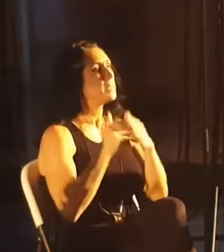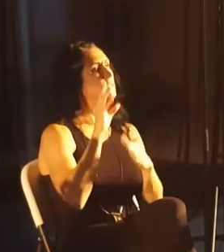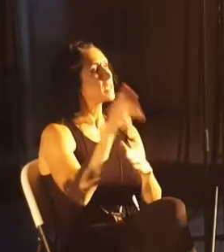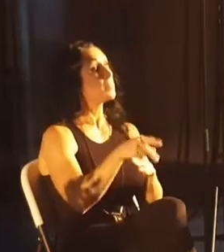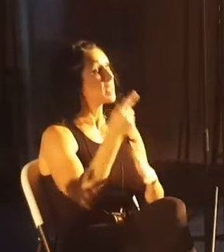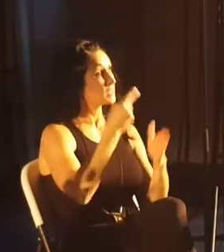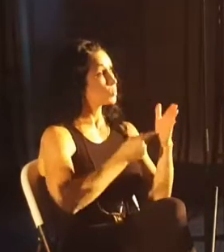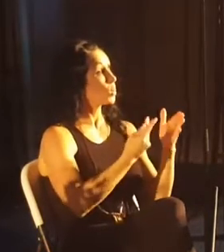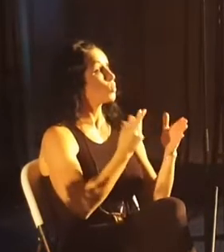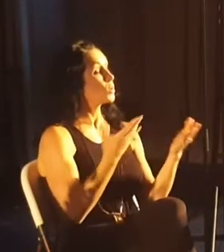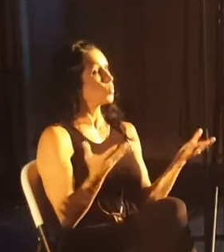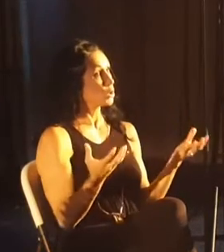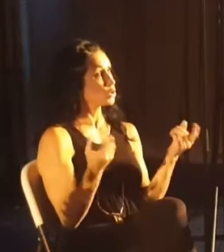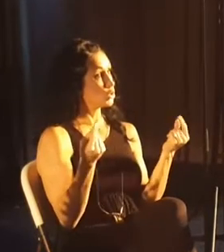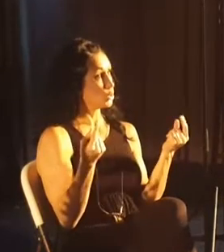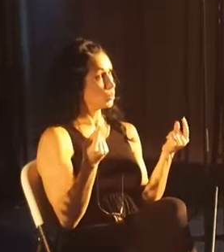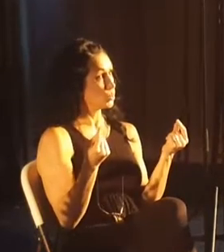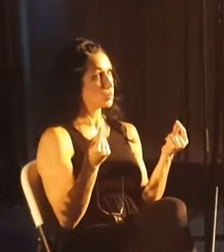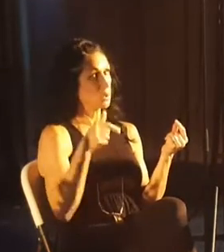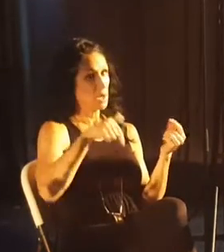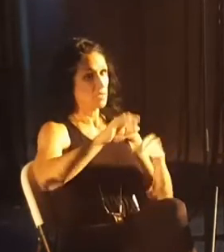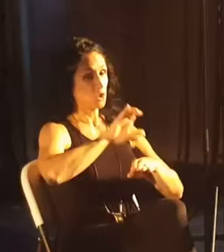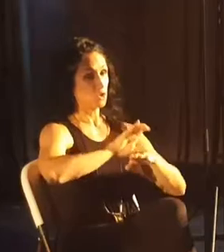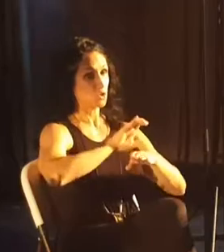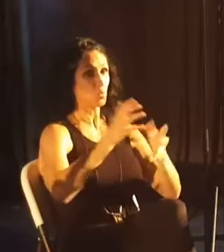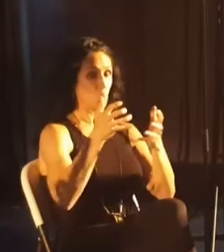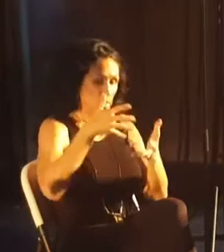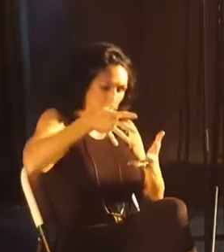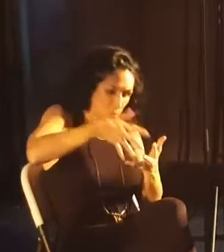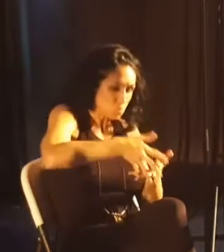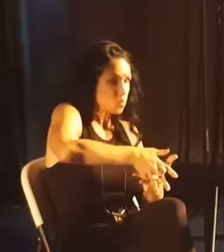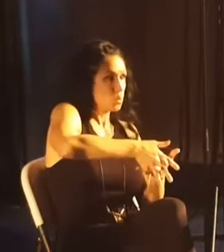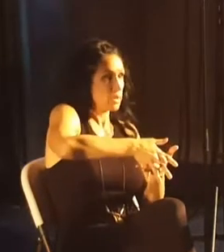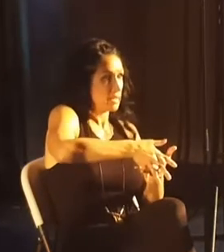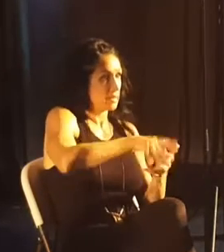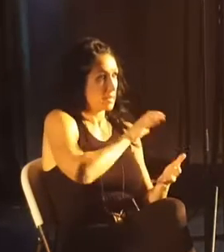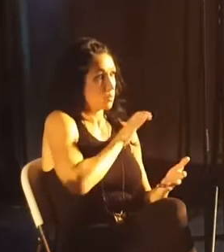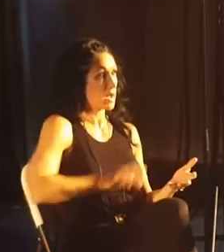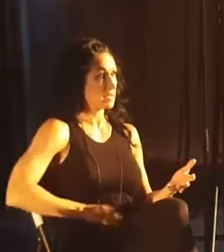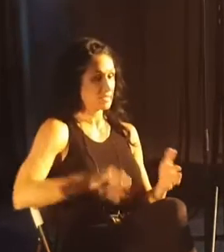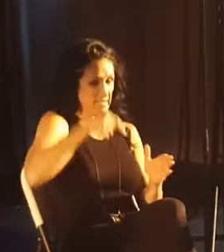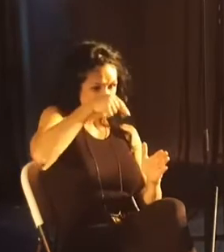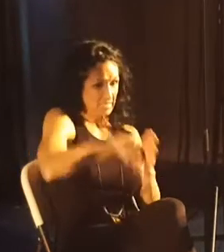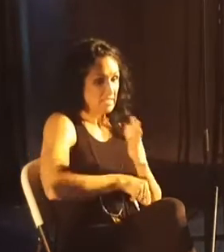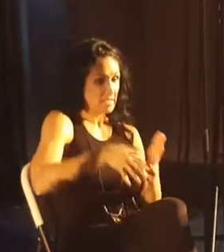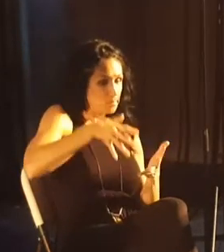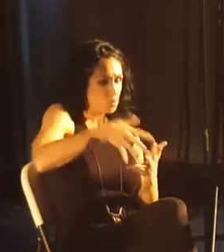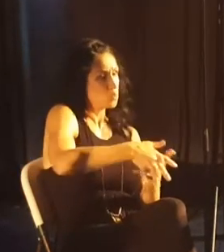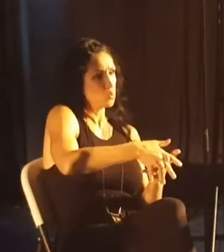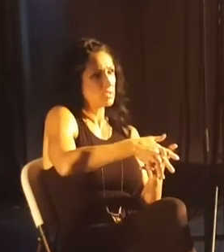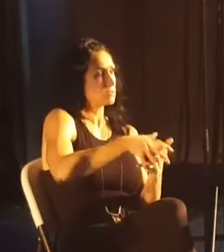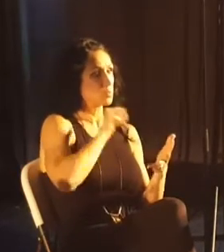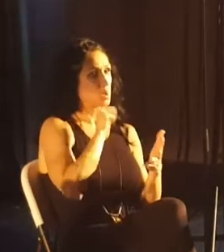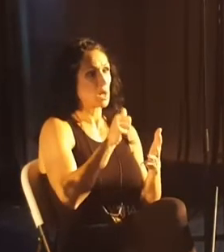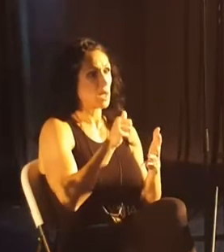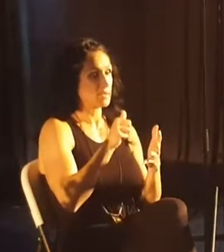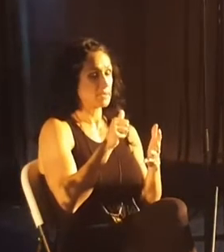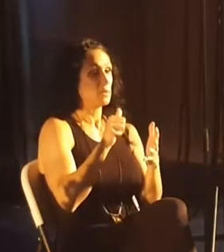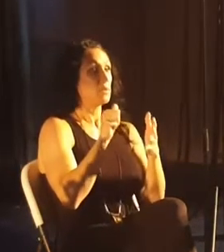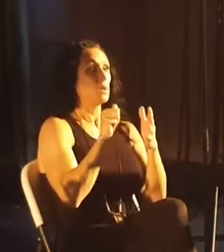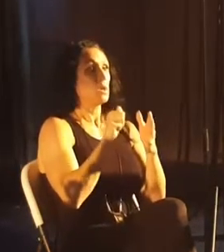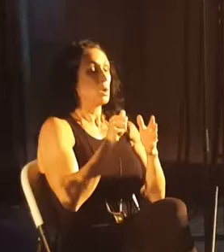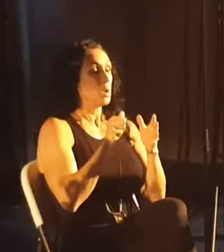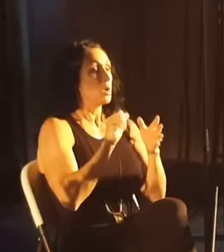That's what we want to be about at this church. We want to be rooted in Christ. We want to have deep roots so that we're not blown over by the